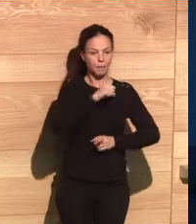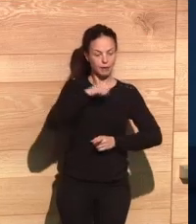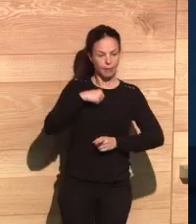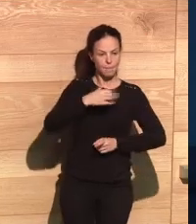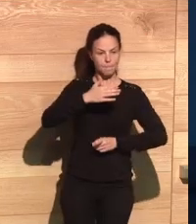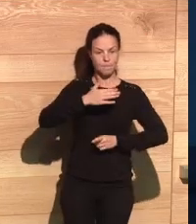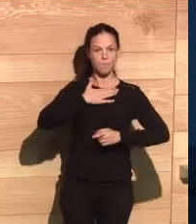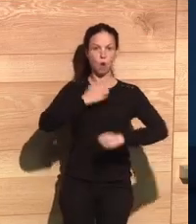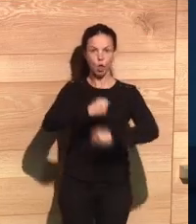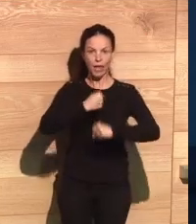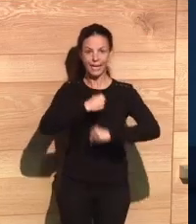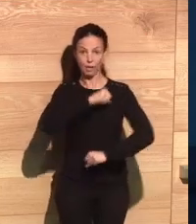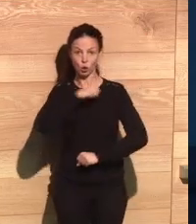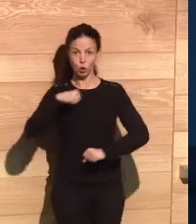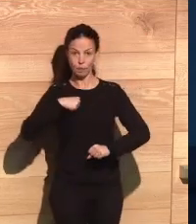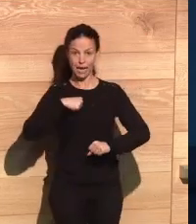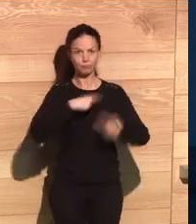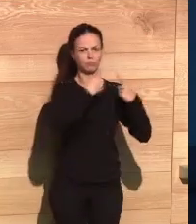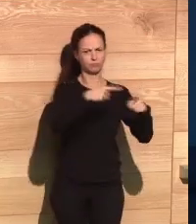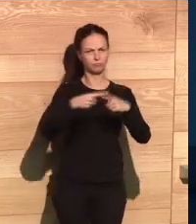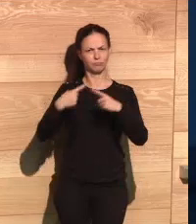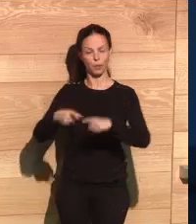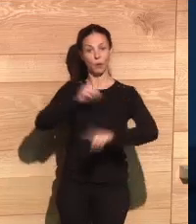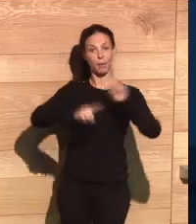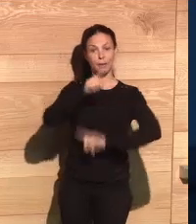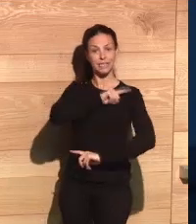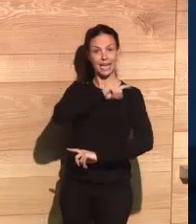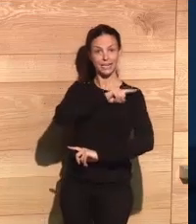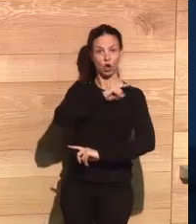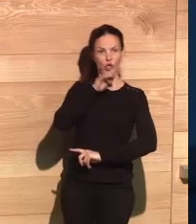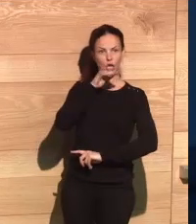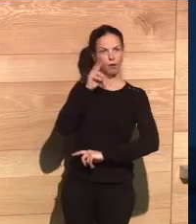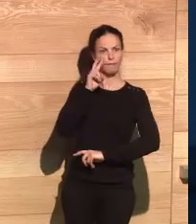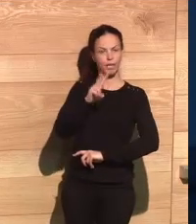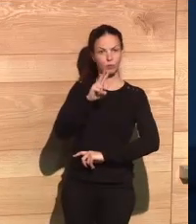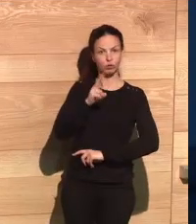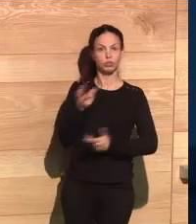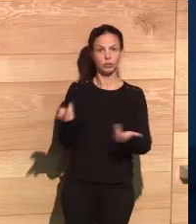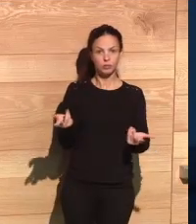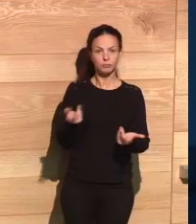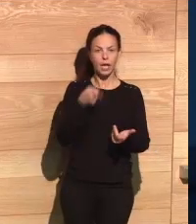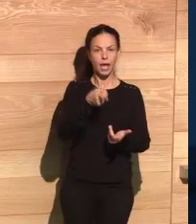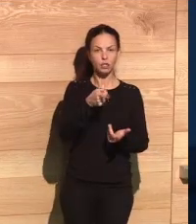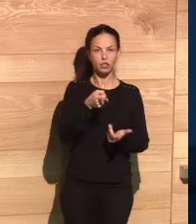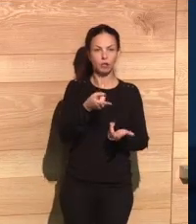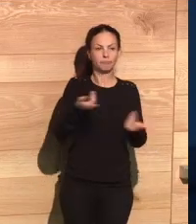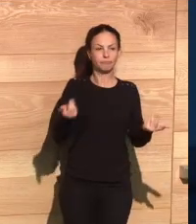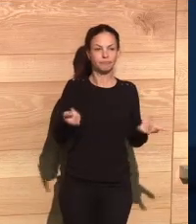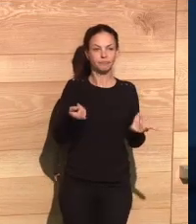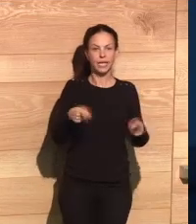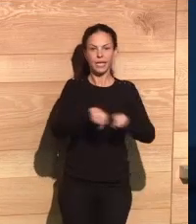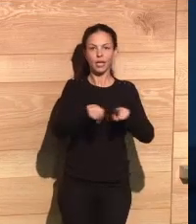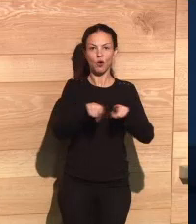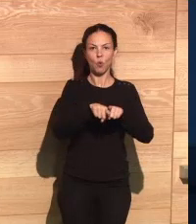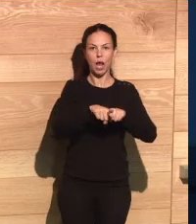we found through the study is that many of the ethical problems that we are facing right now come